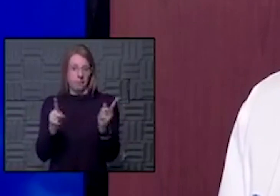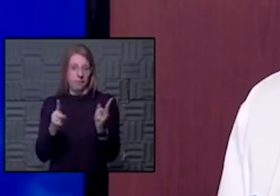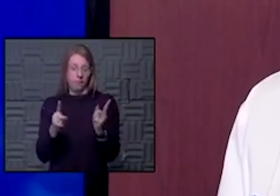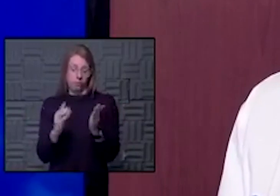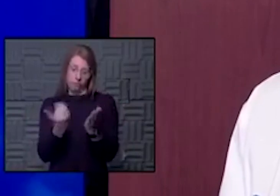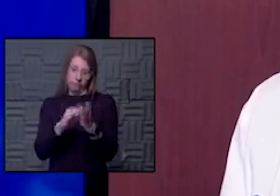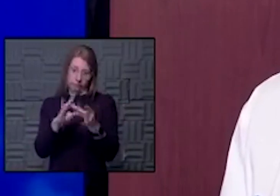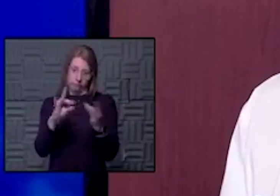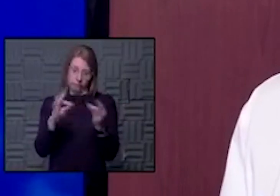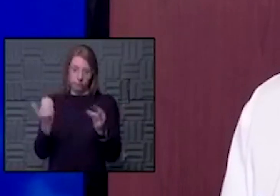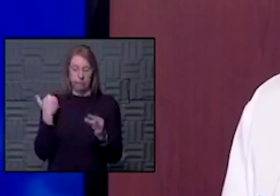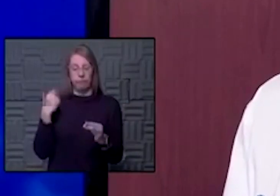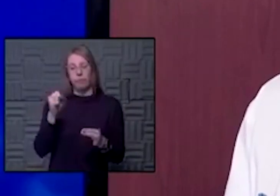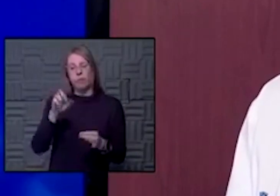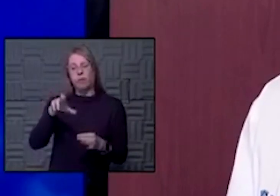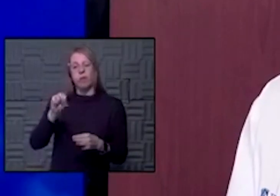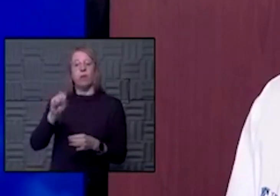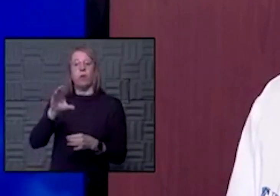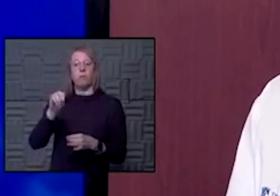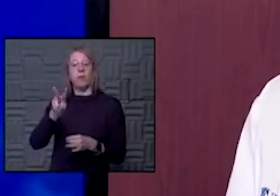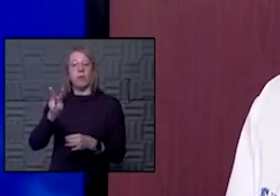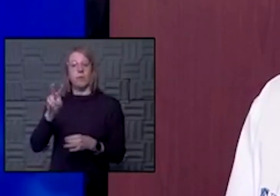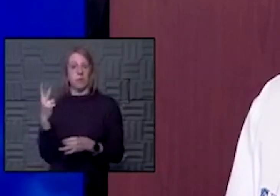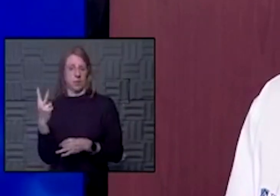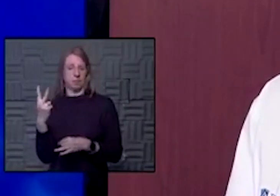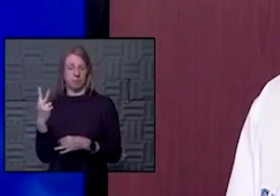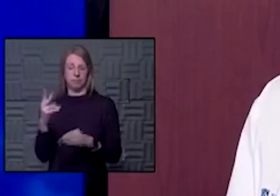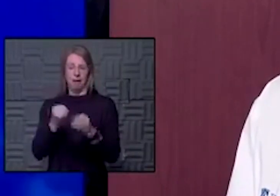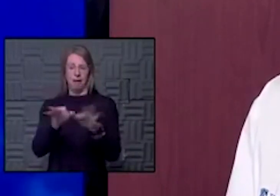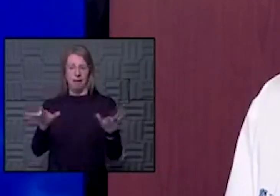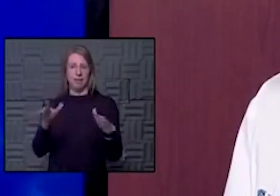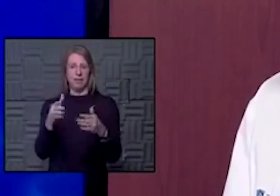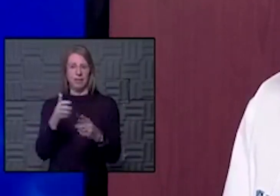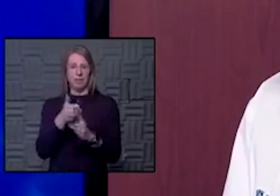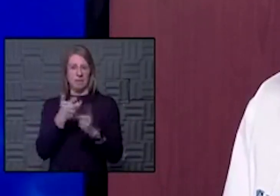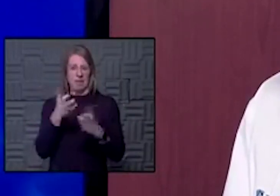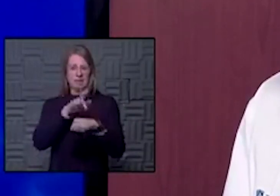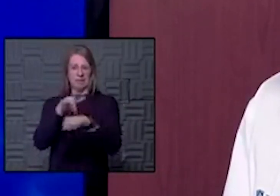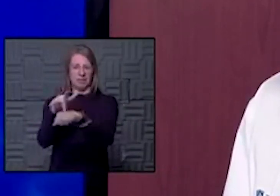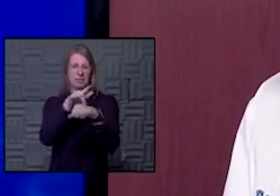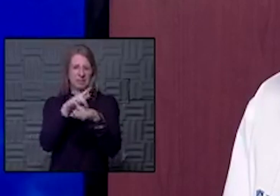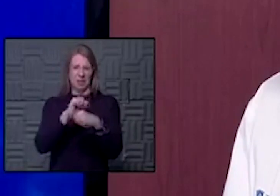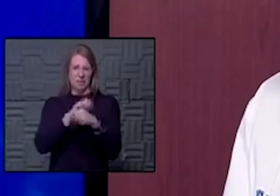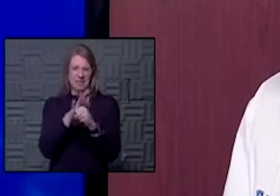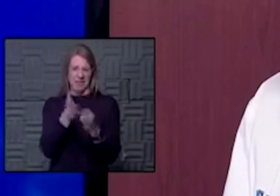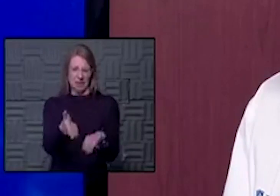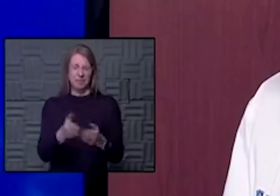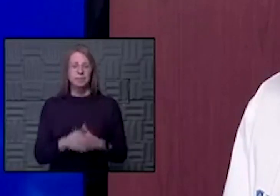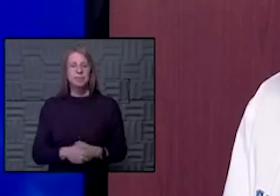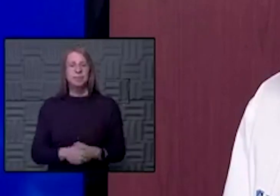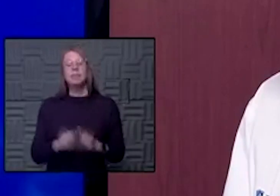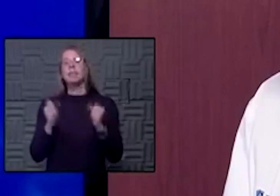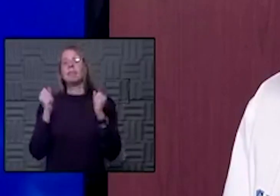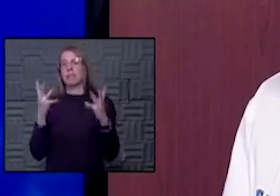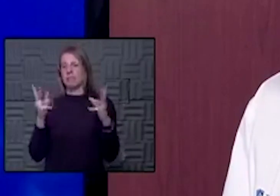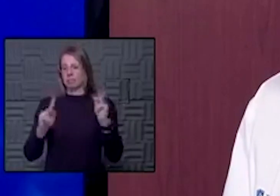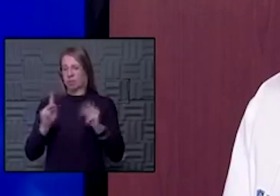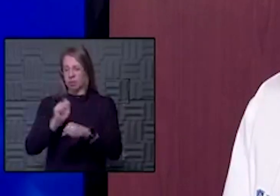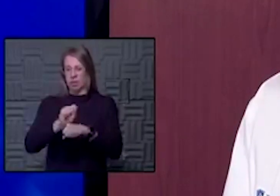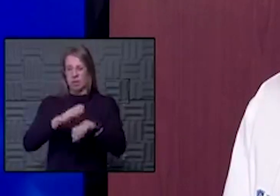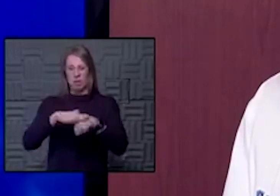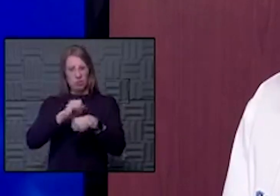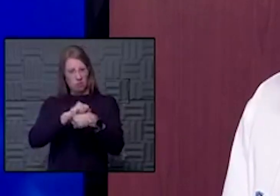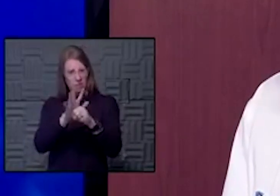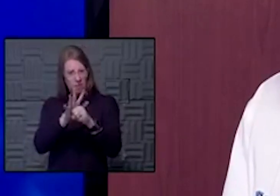SARS-CoV-2, it's everywhere you want to be. We have two people with us who have kind of really worked a lot on COVID-19 and